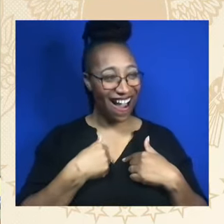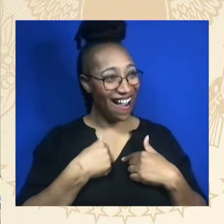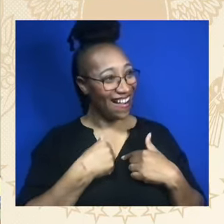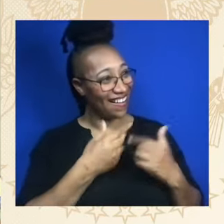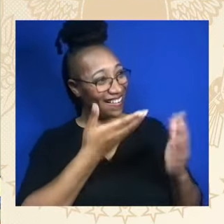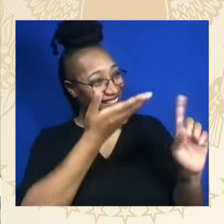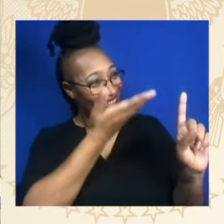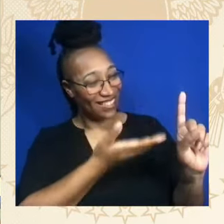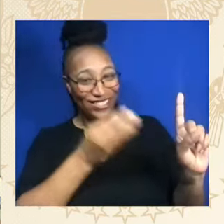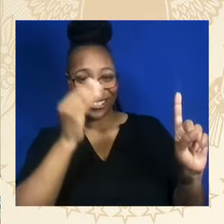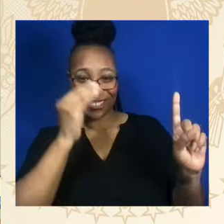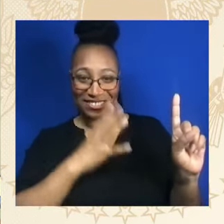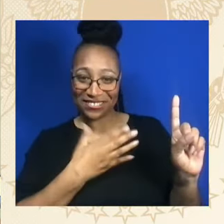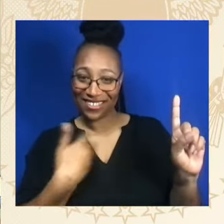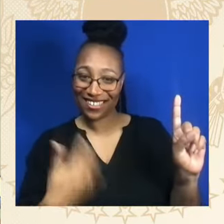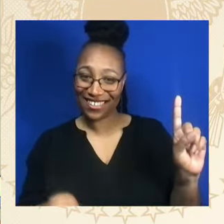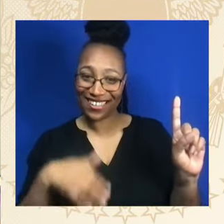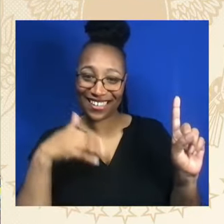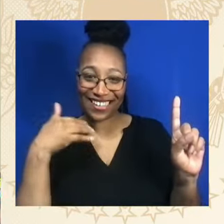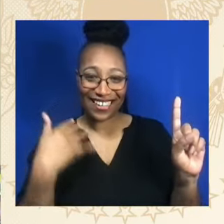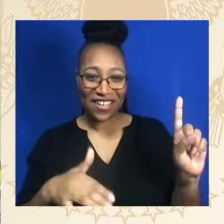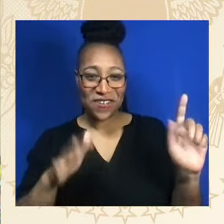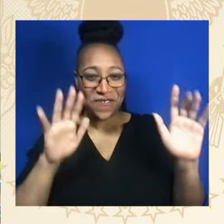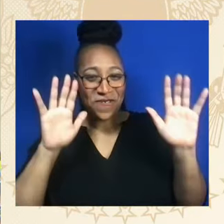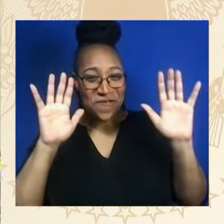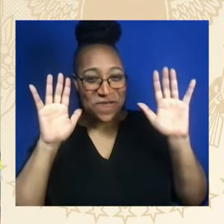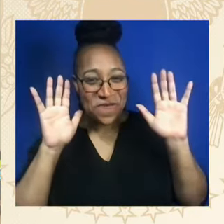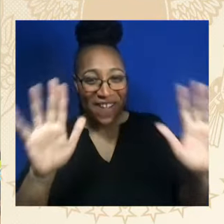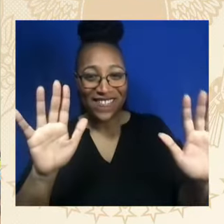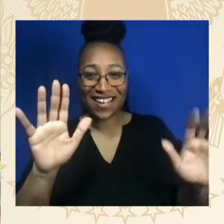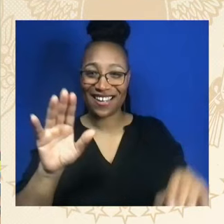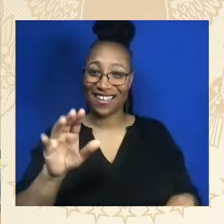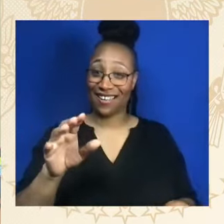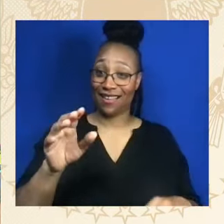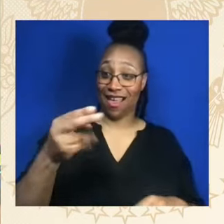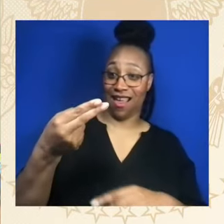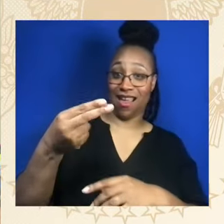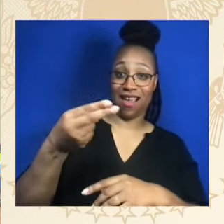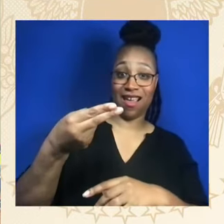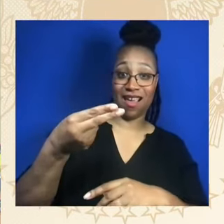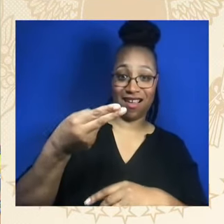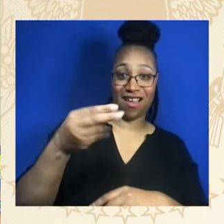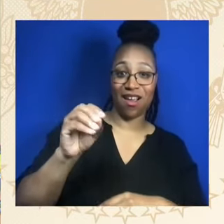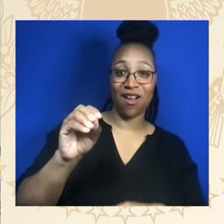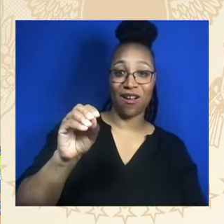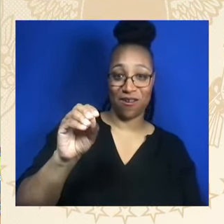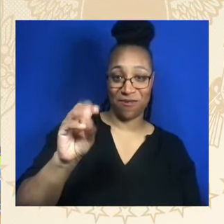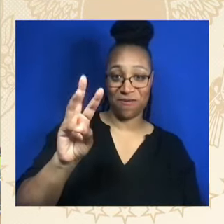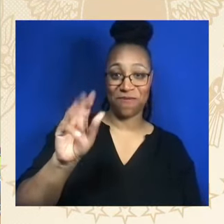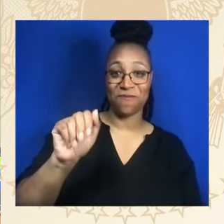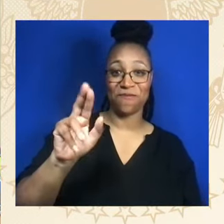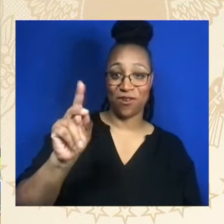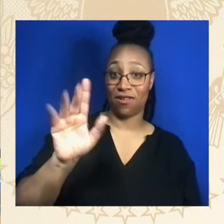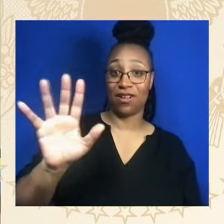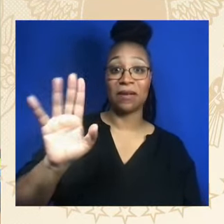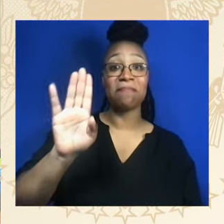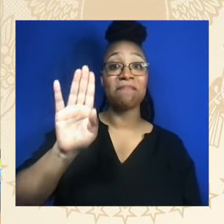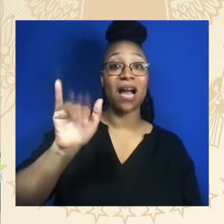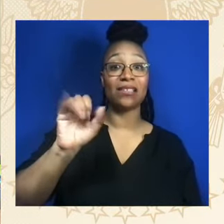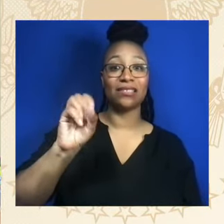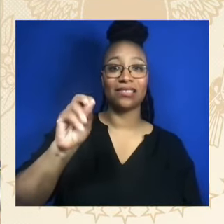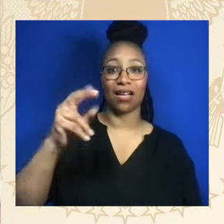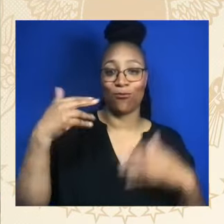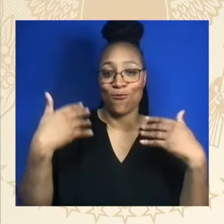bison. A wonderful bison. Well, thank you, Duane, for that introduction. And your life of service. You have already chosen